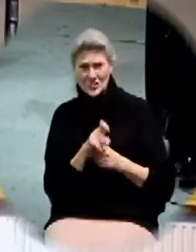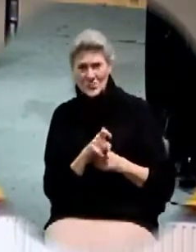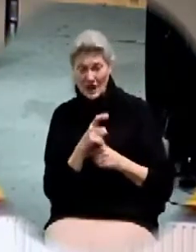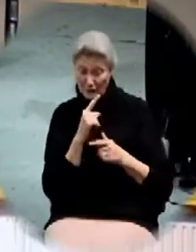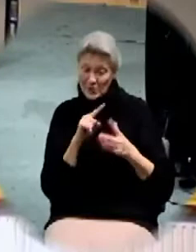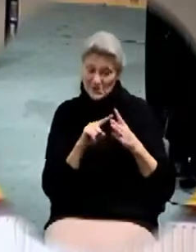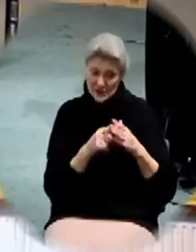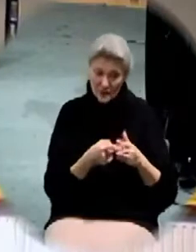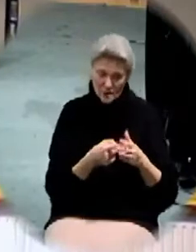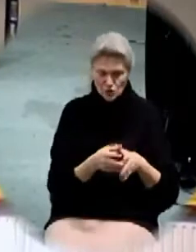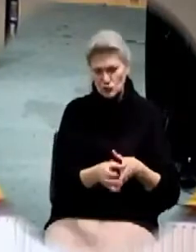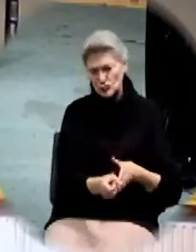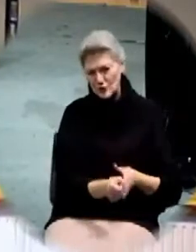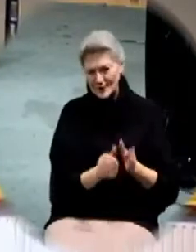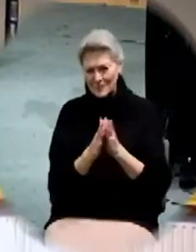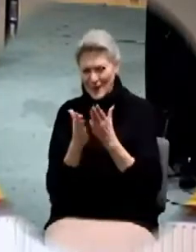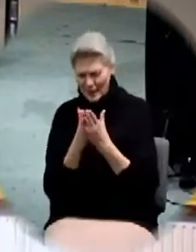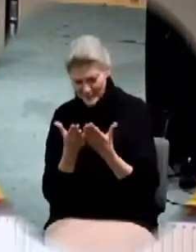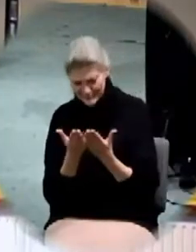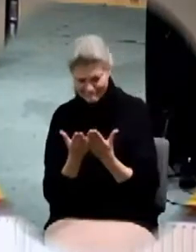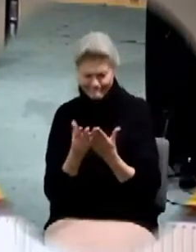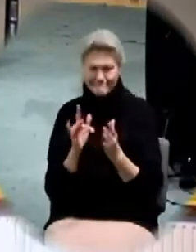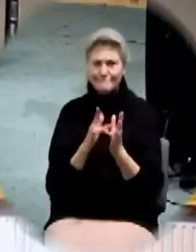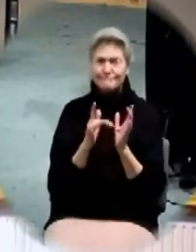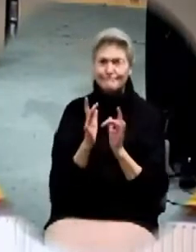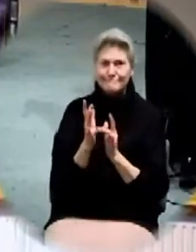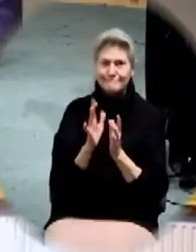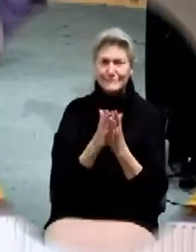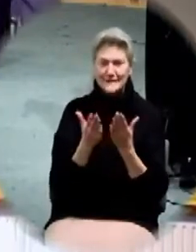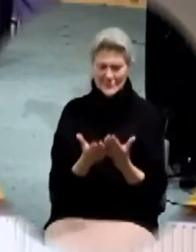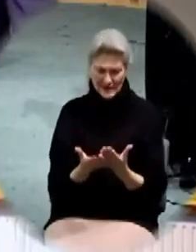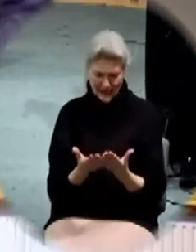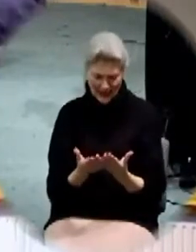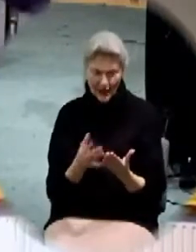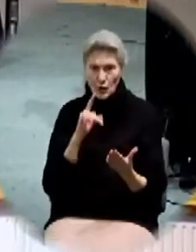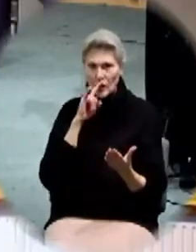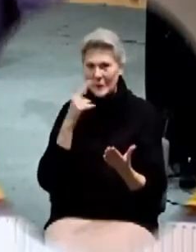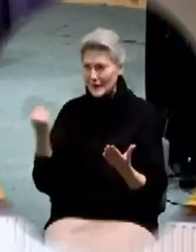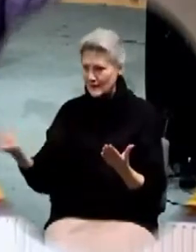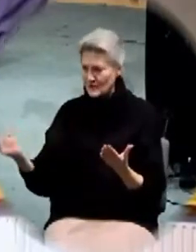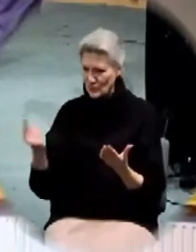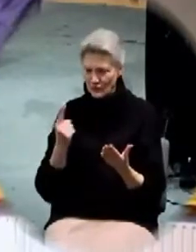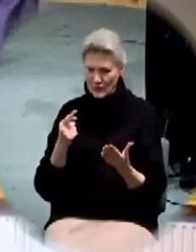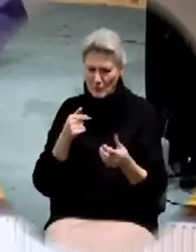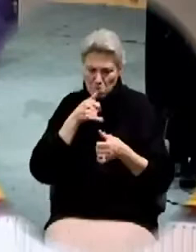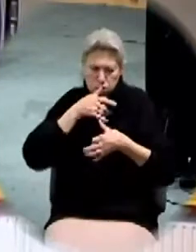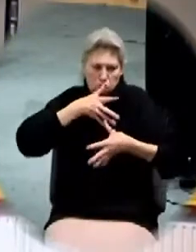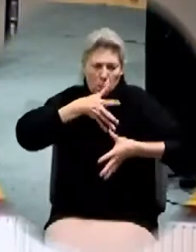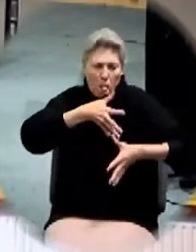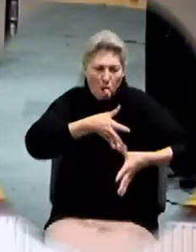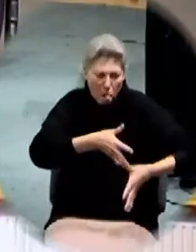So you grab the Bible, and you sit down, and your kid comes over and pukes all over you.